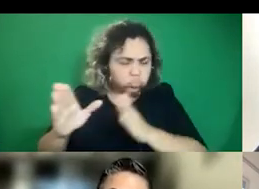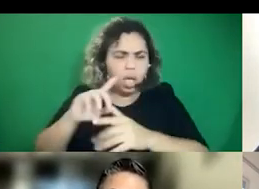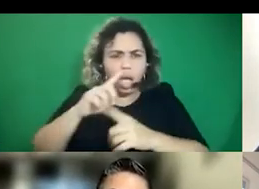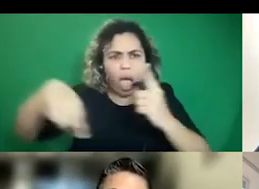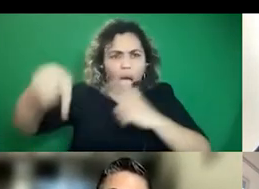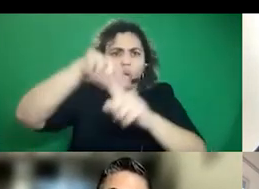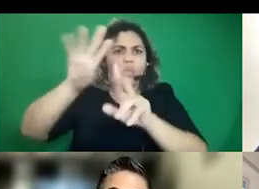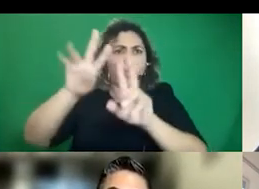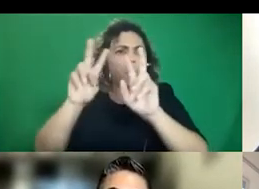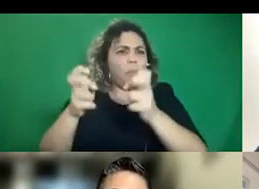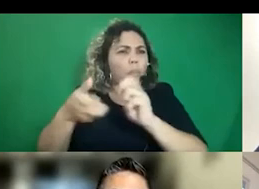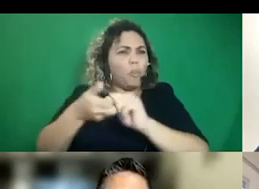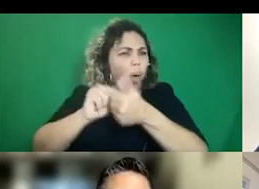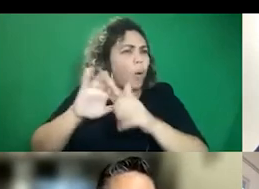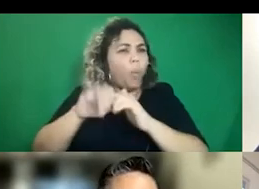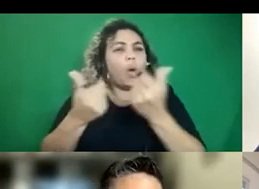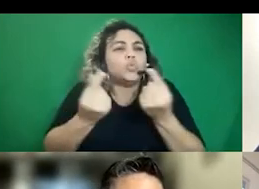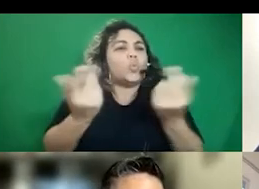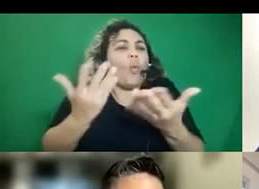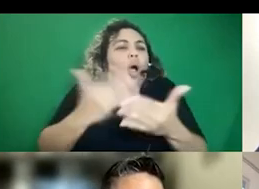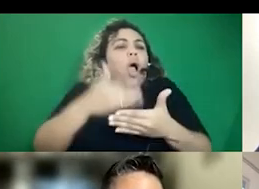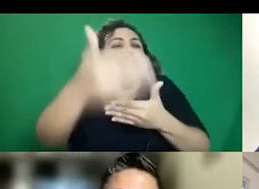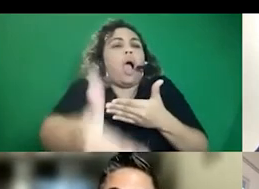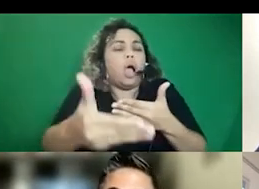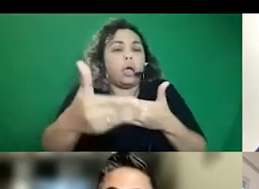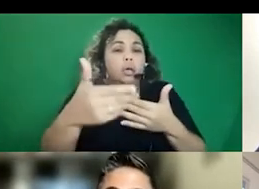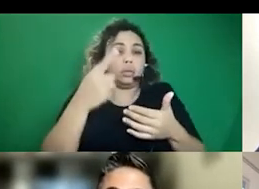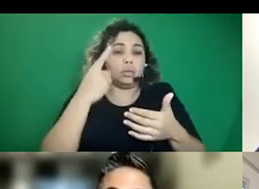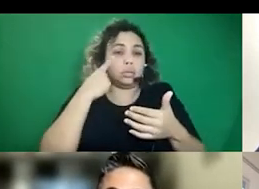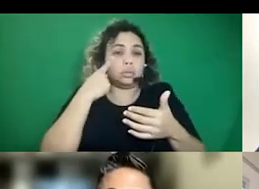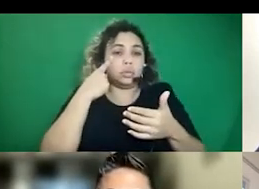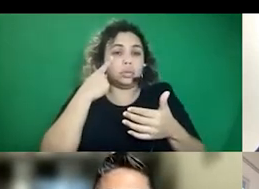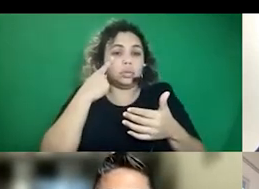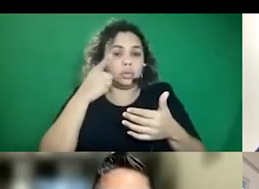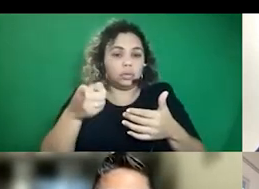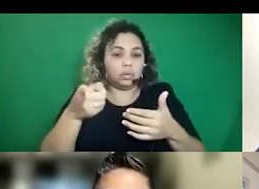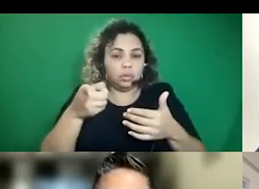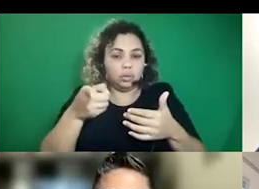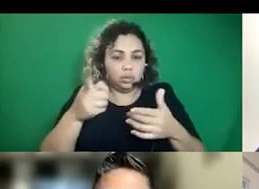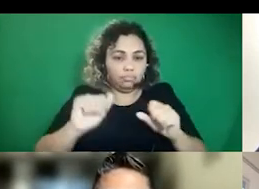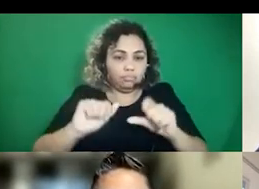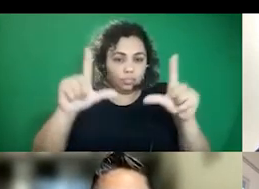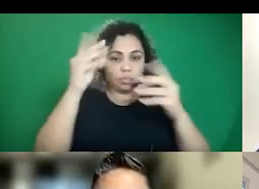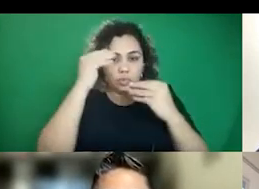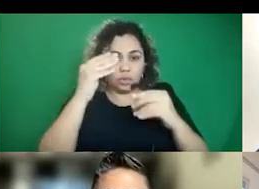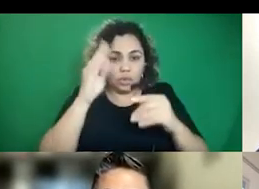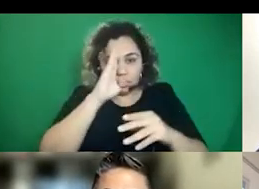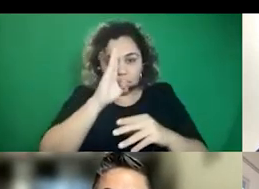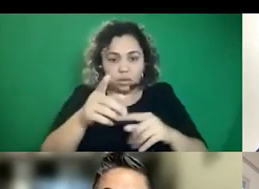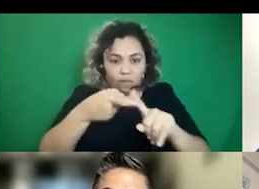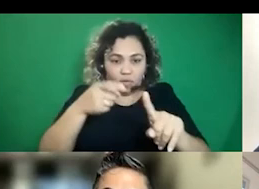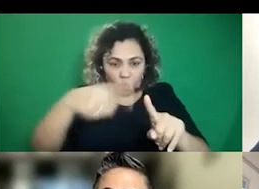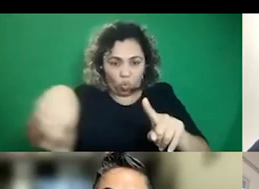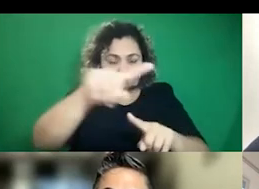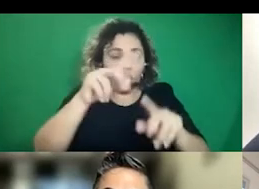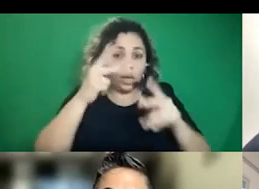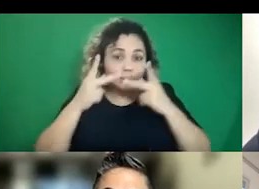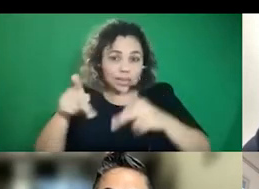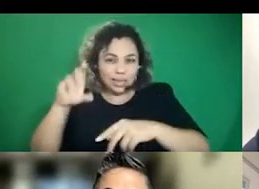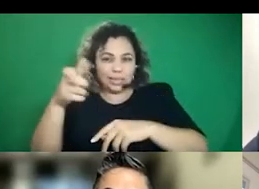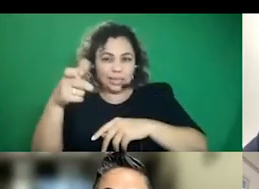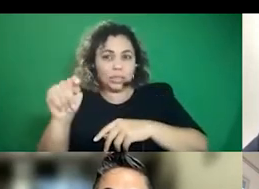those issues. Um, and Adrian is, is sharing the info to register for that. Um,